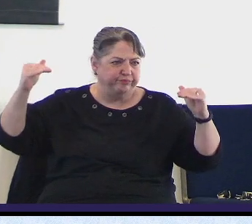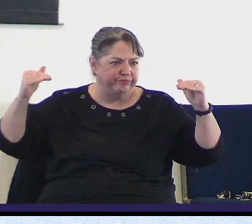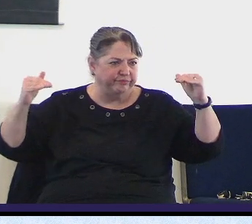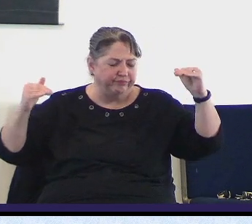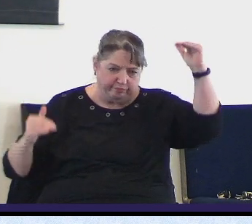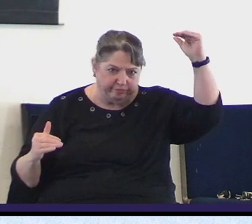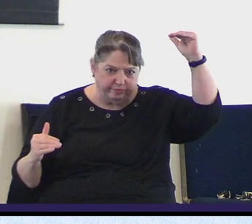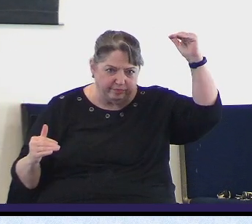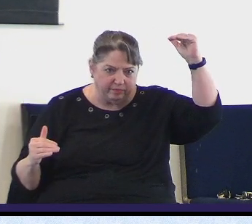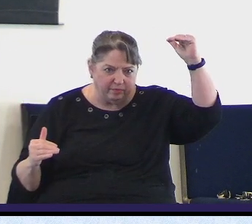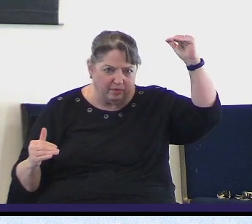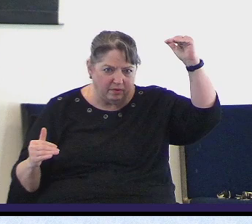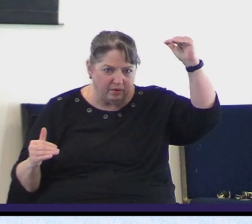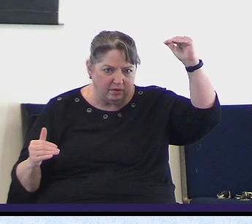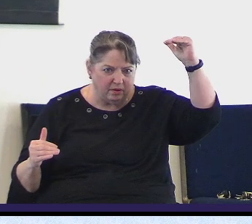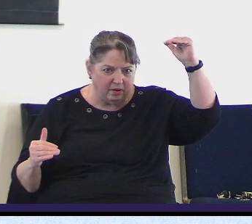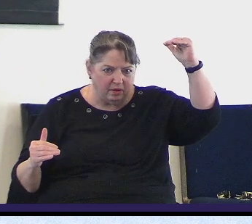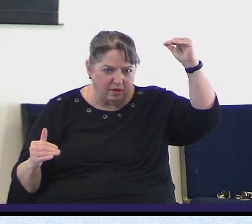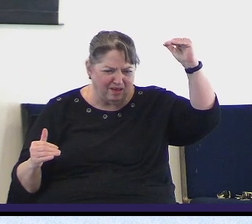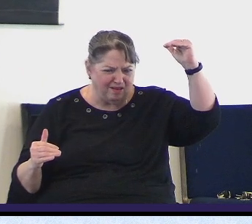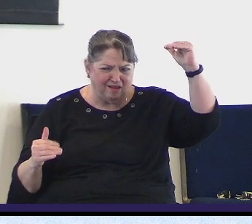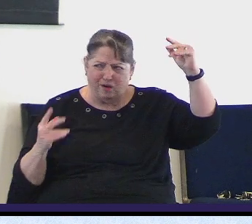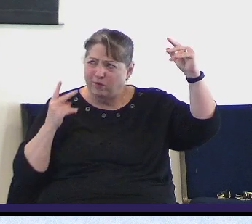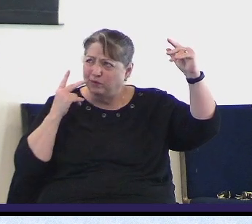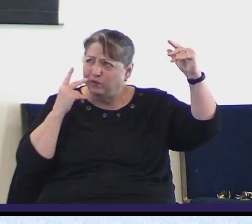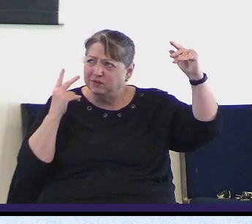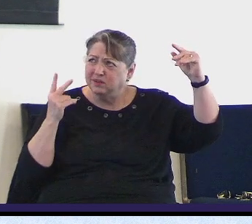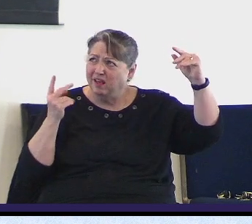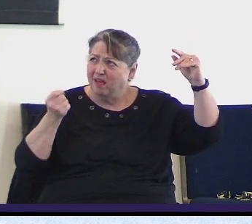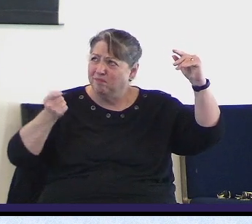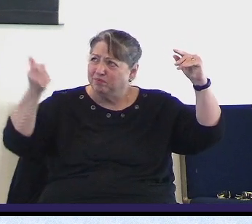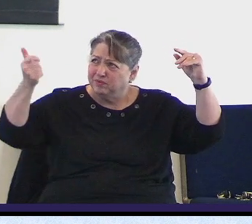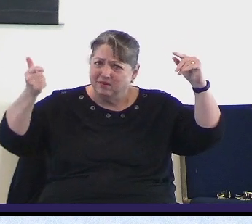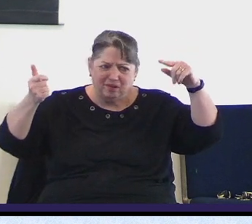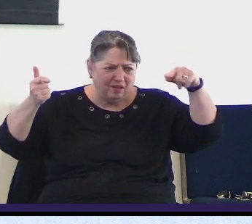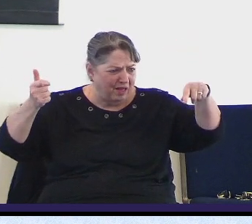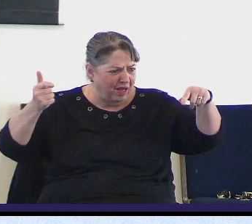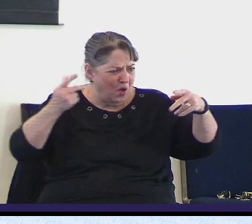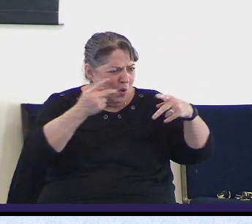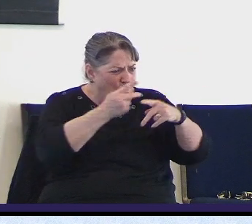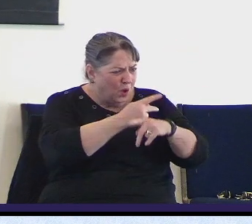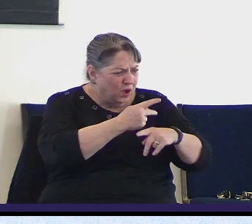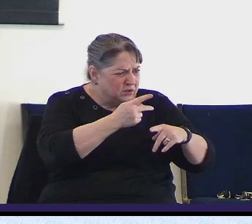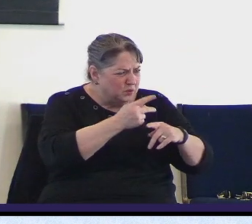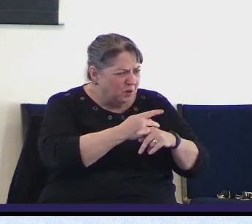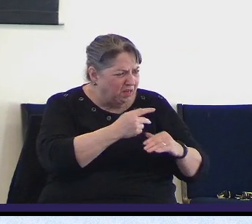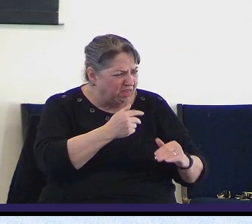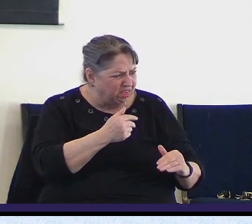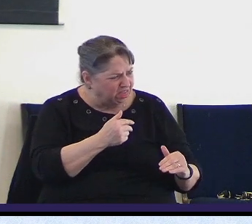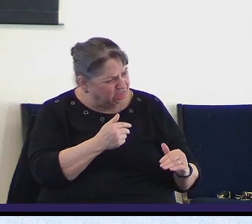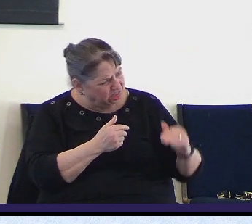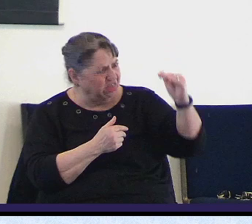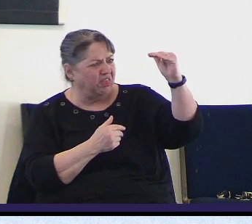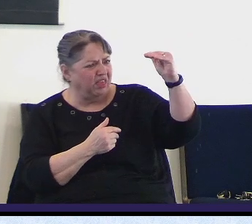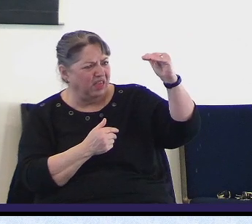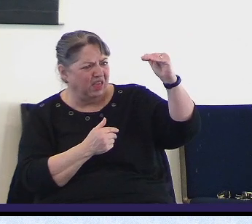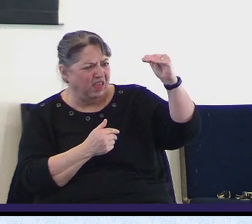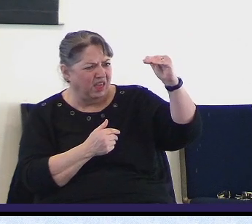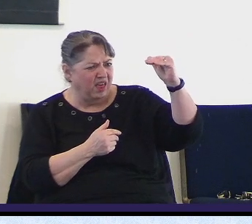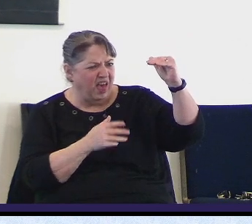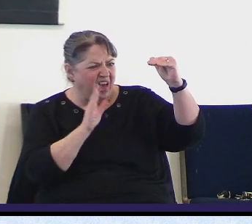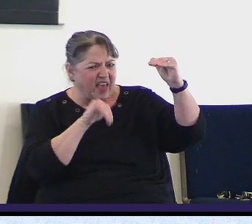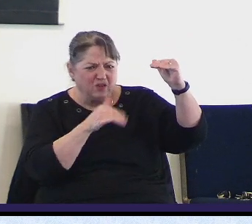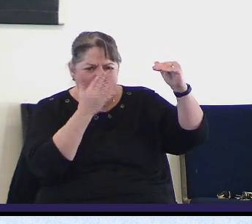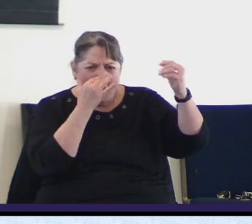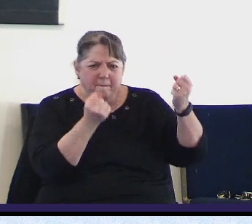more people aptly apply the solutions that created the problems in the first place. And that is